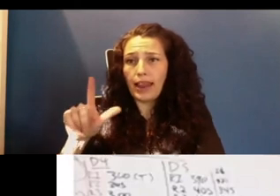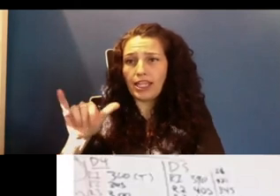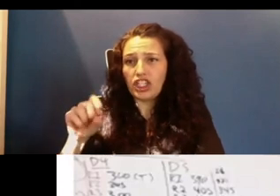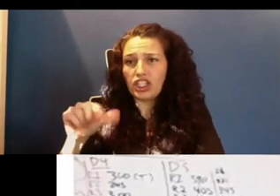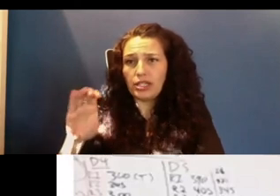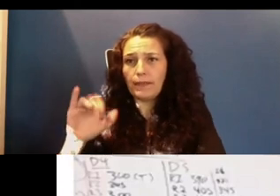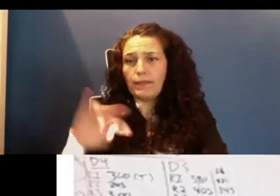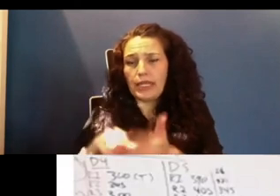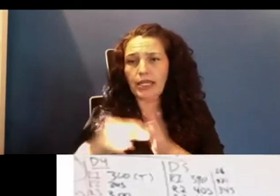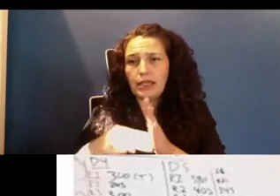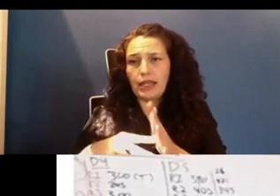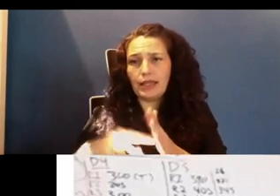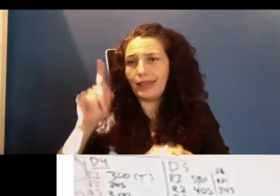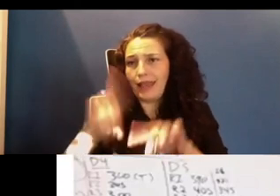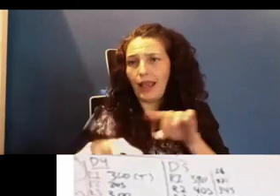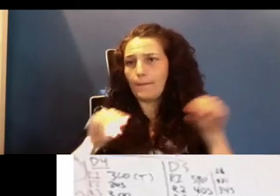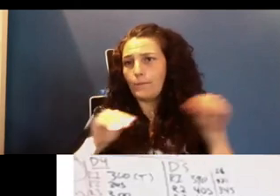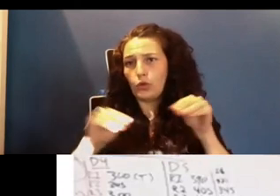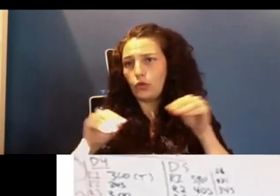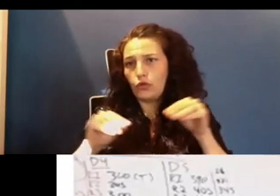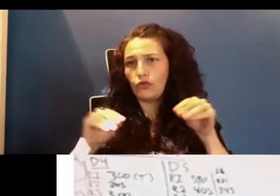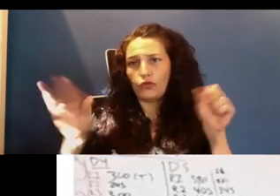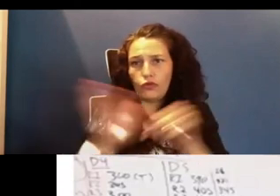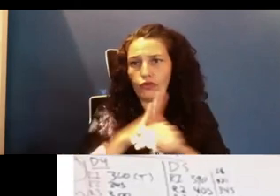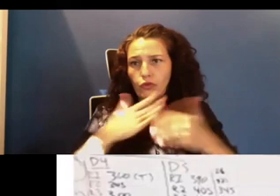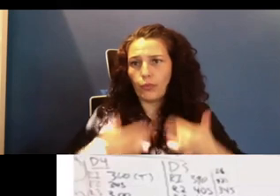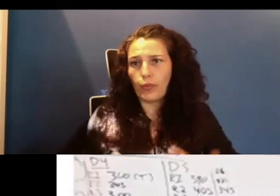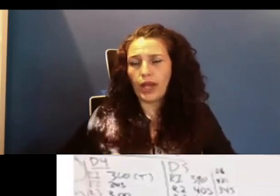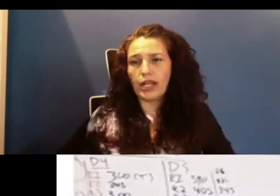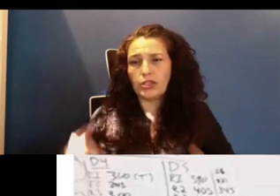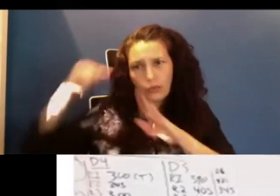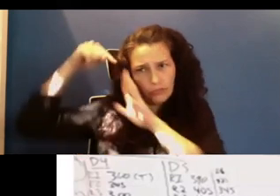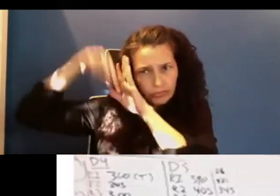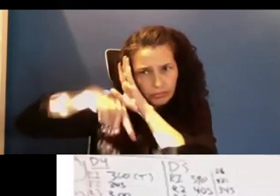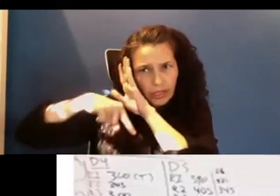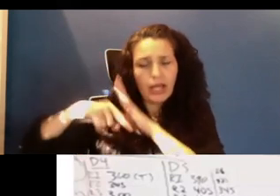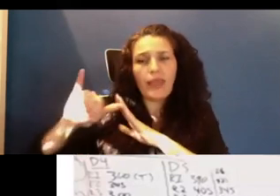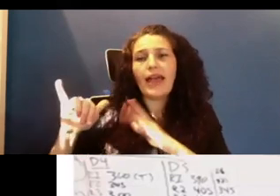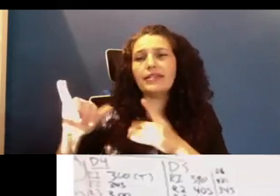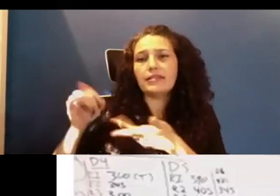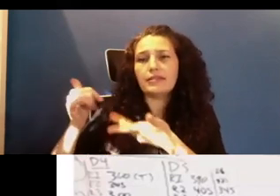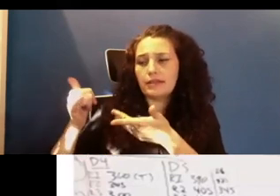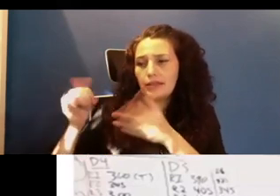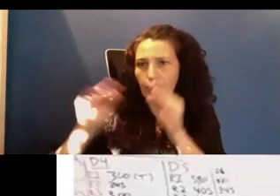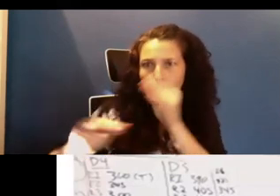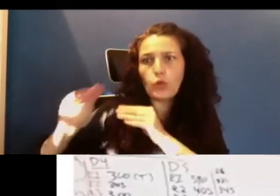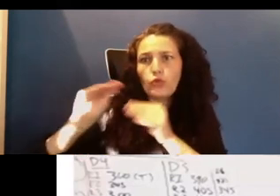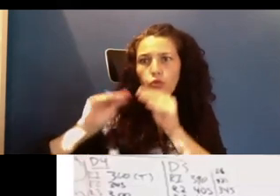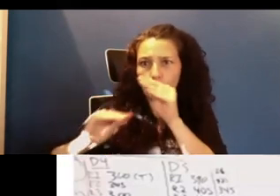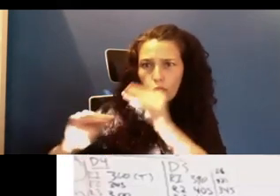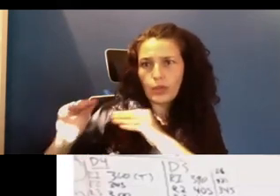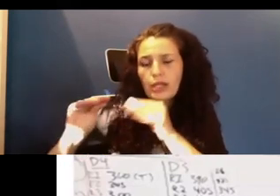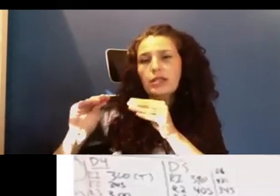electrodes are touching deep inside the brain are actually the regions that control movement. So when